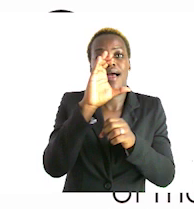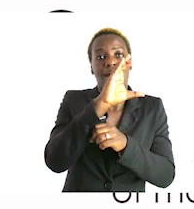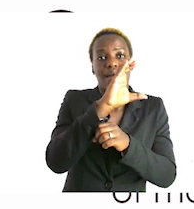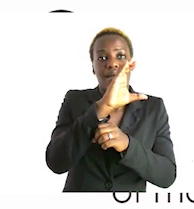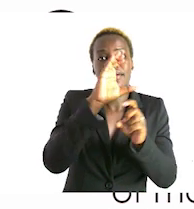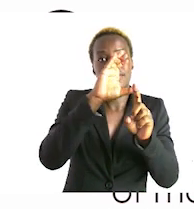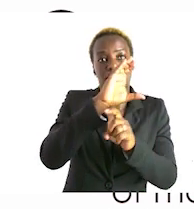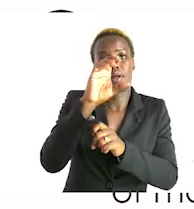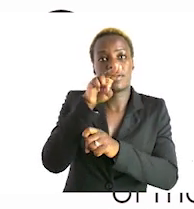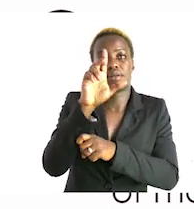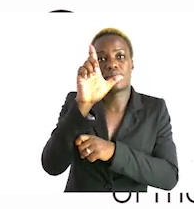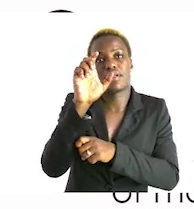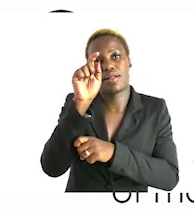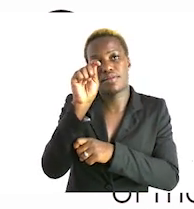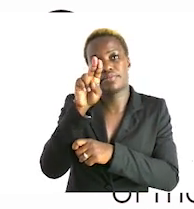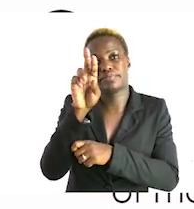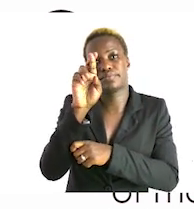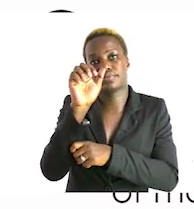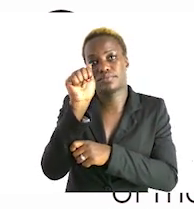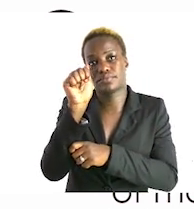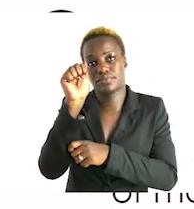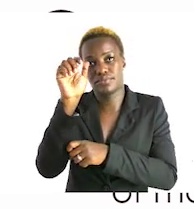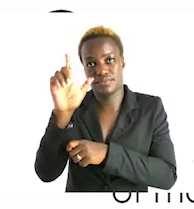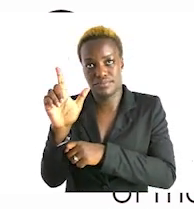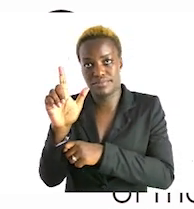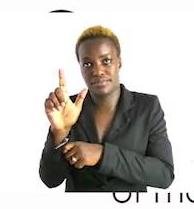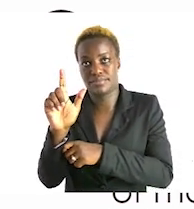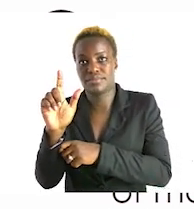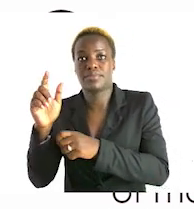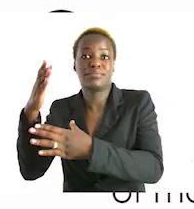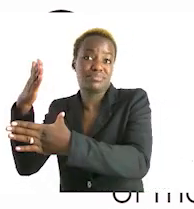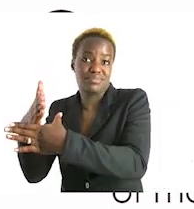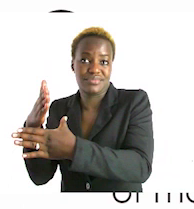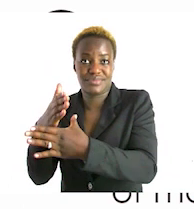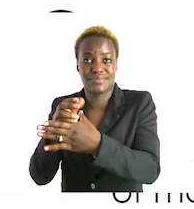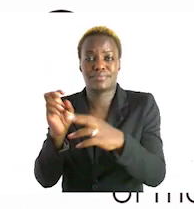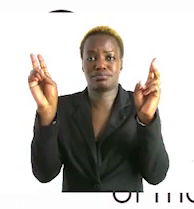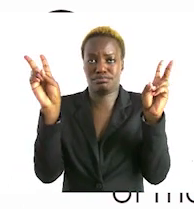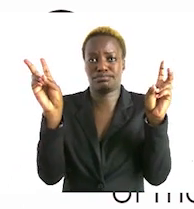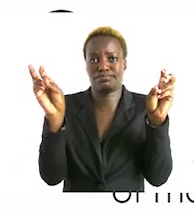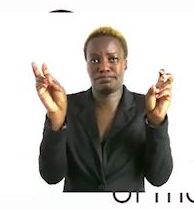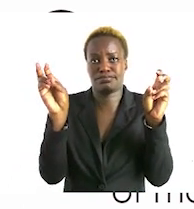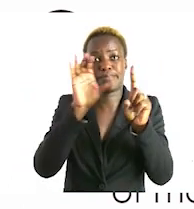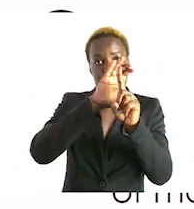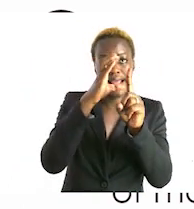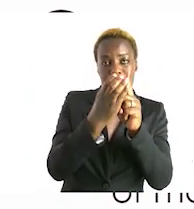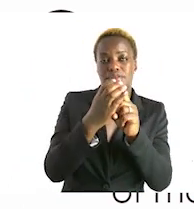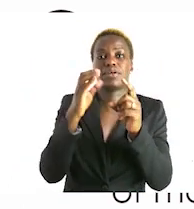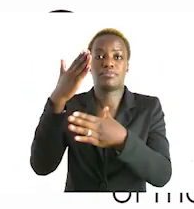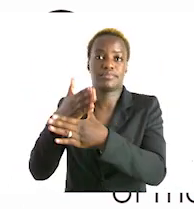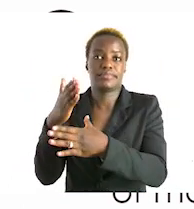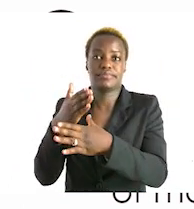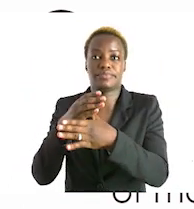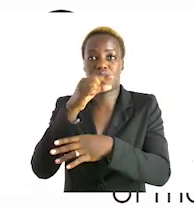name of the graph you can just underline for me the word cultural activities that will be